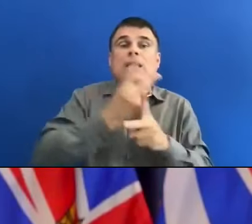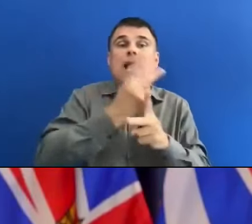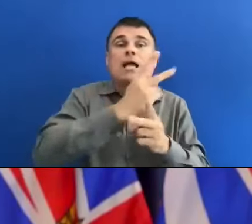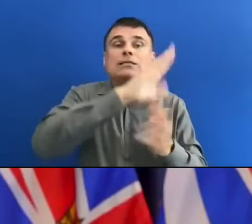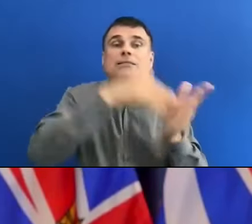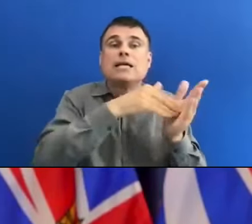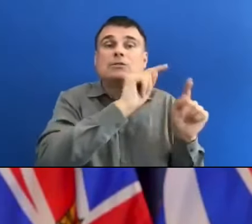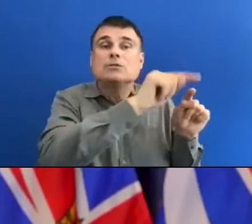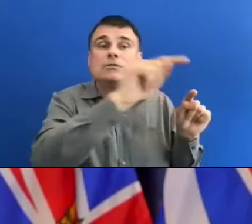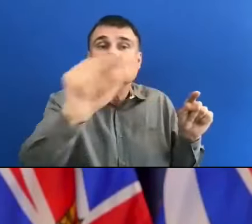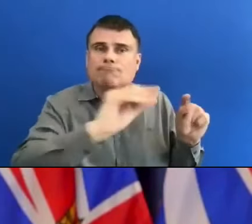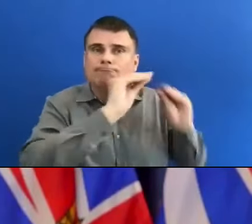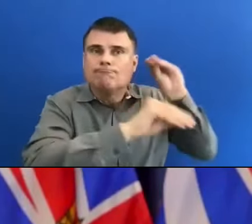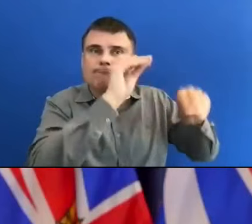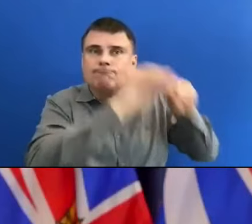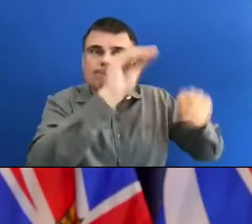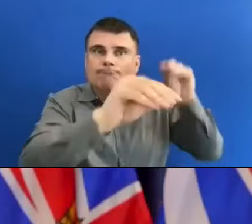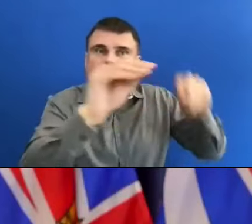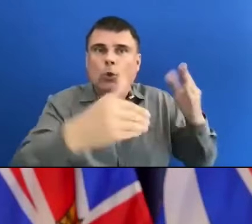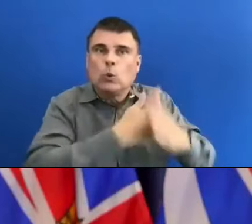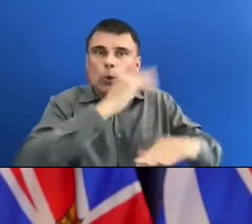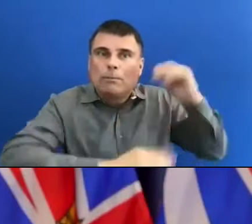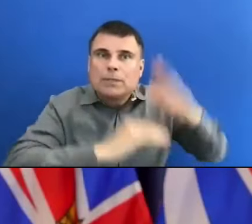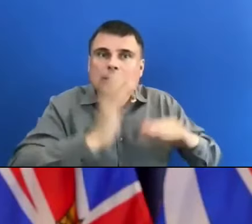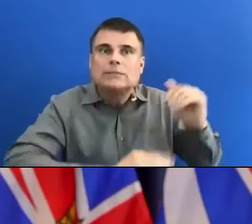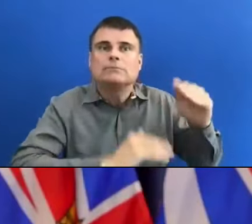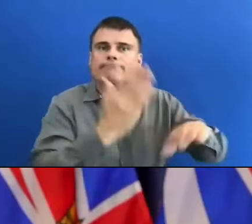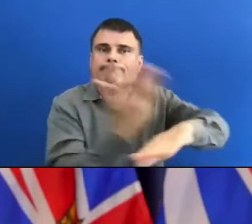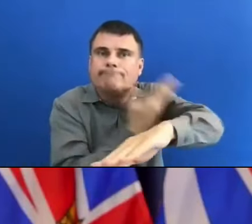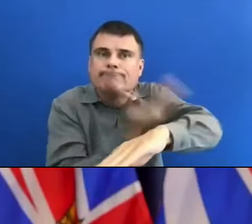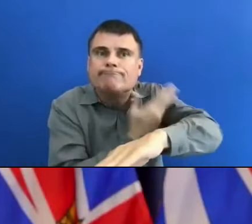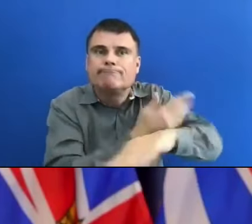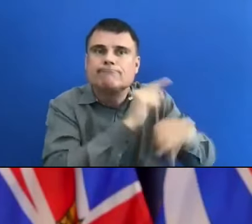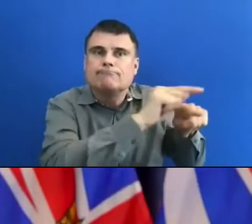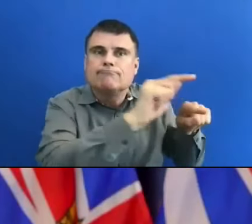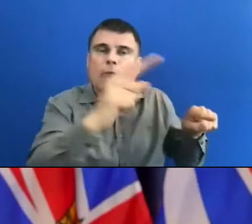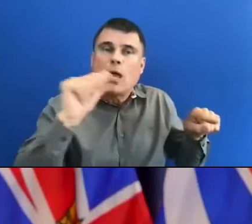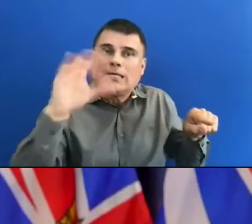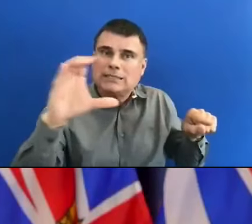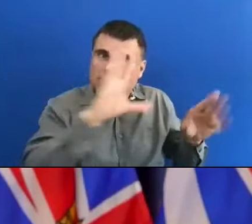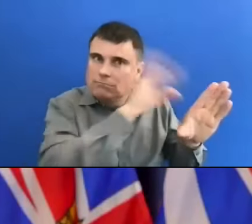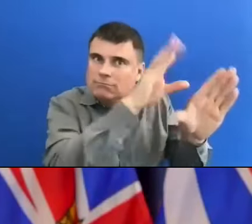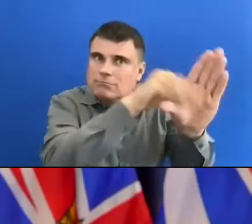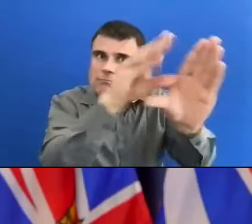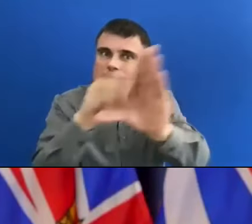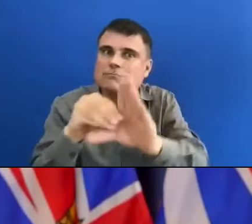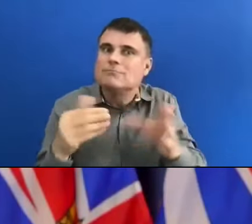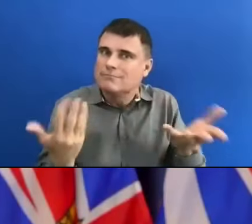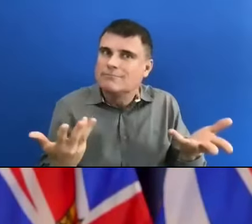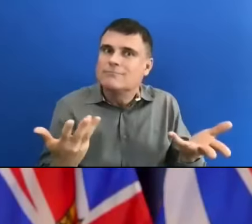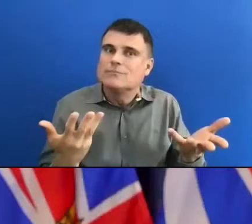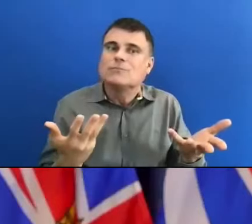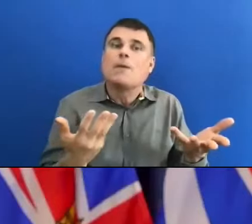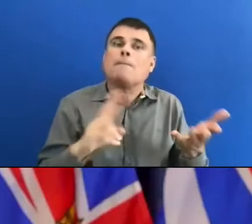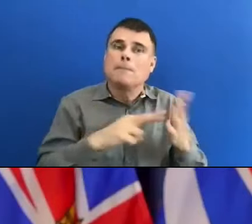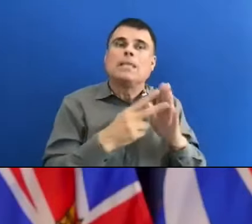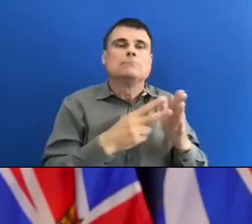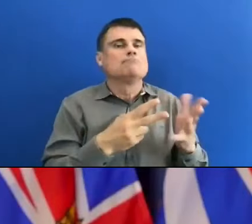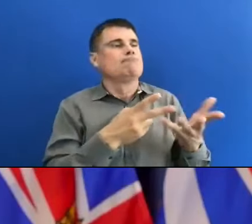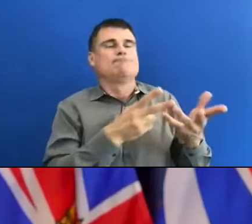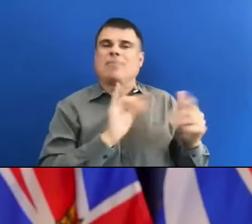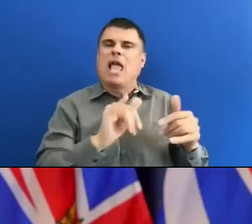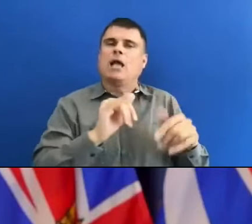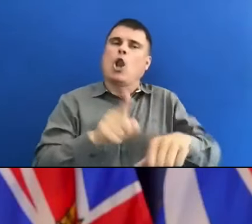facilities, upgrading existing facilities. These are longer term projects but made more important now than ever